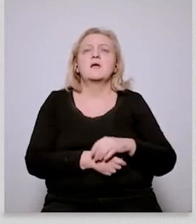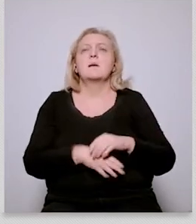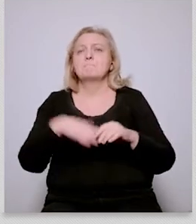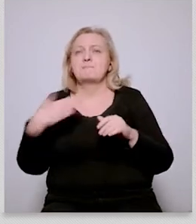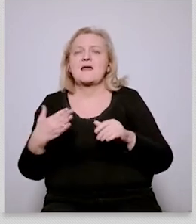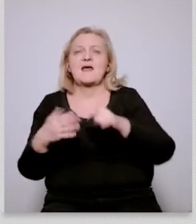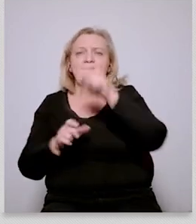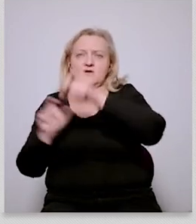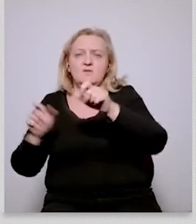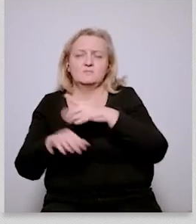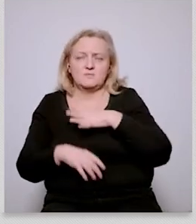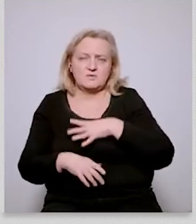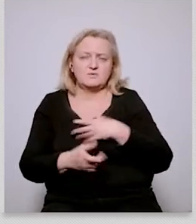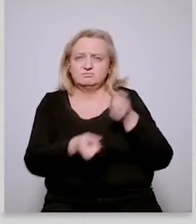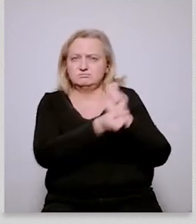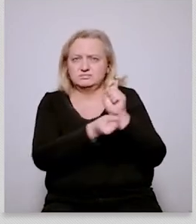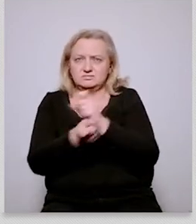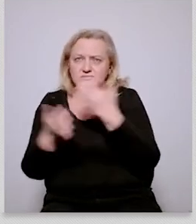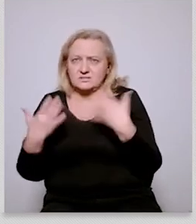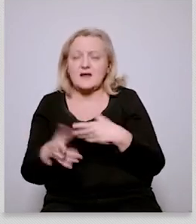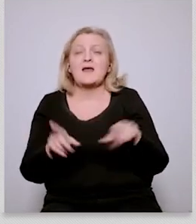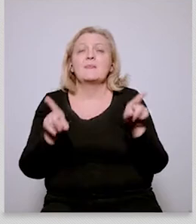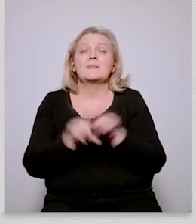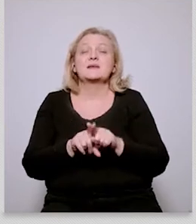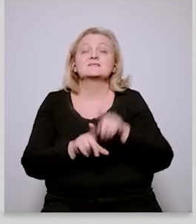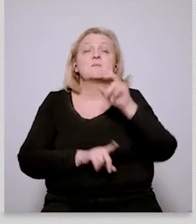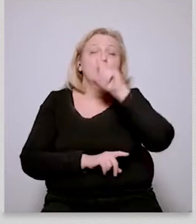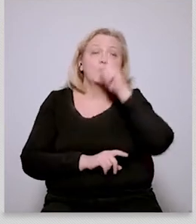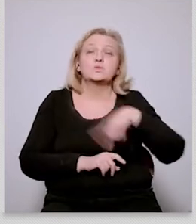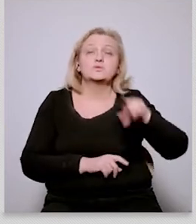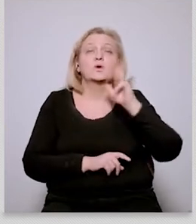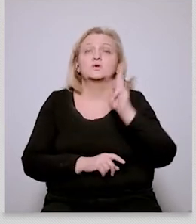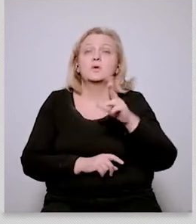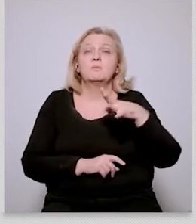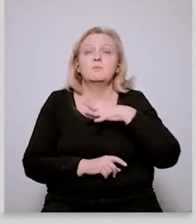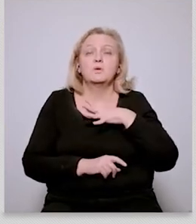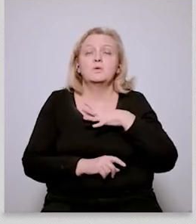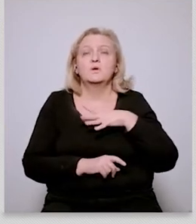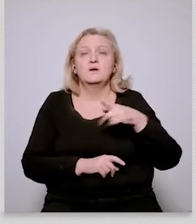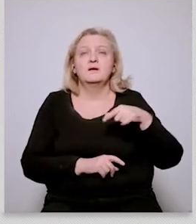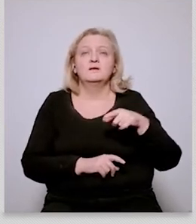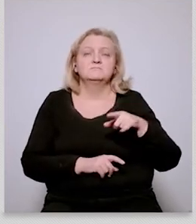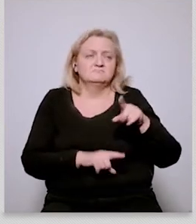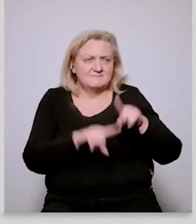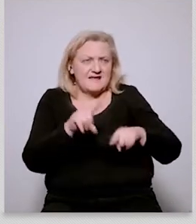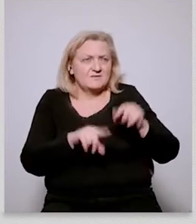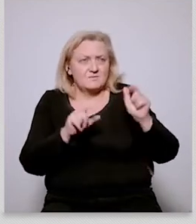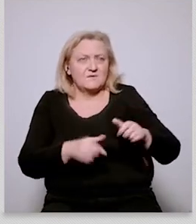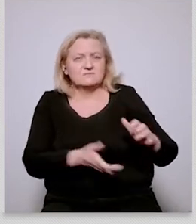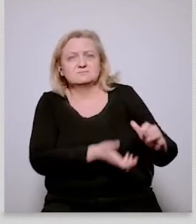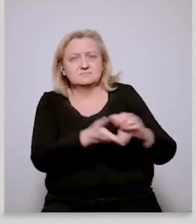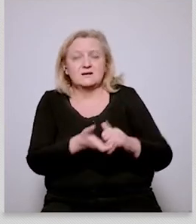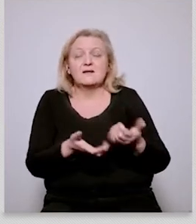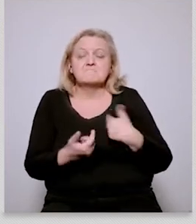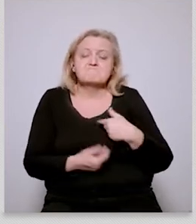from the people who should be allies so again you know you have to ask you know how is this being framed uh uh you know for it to